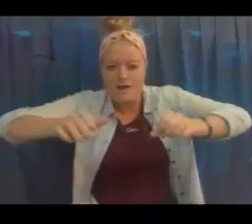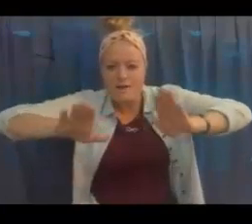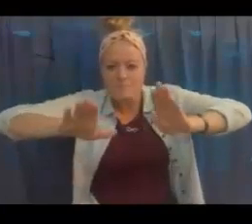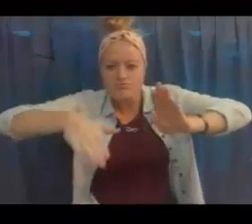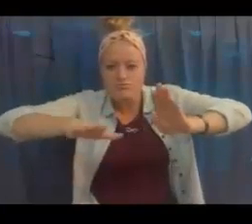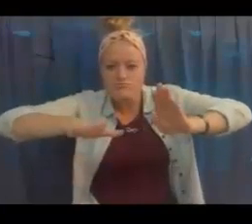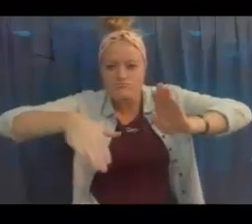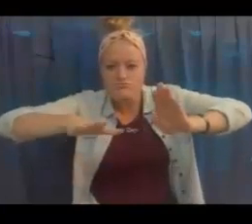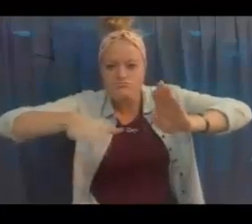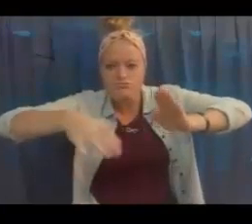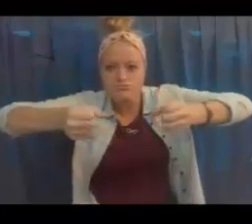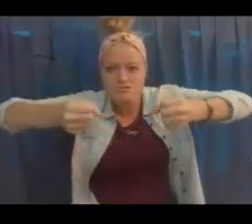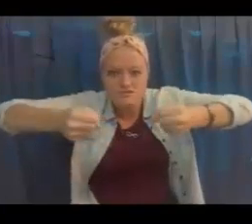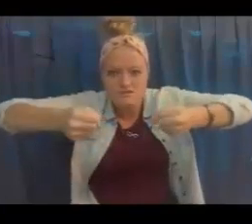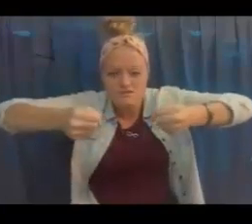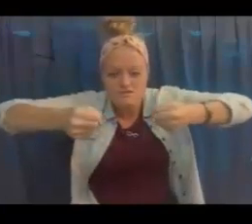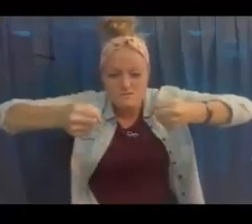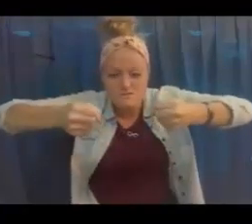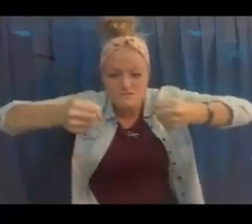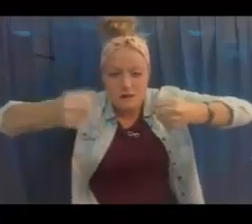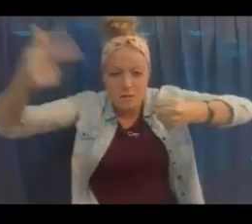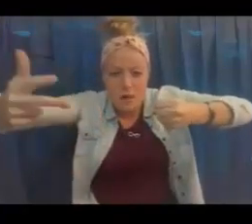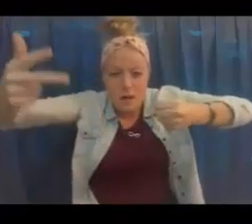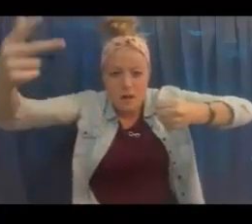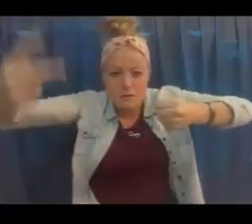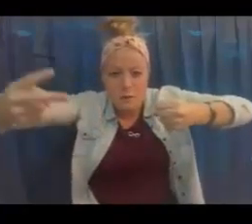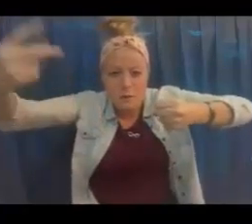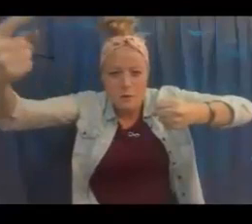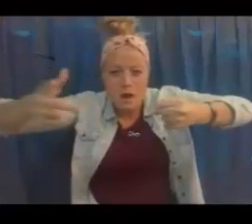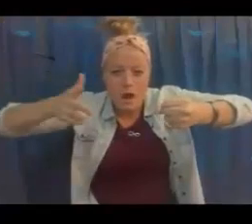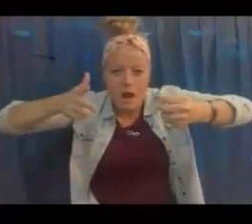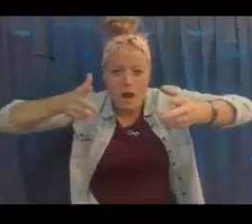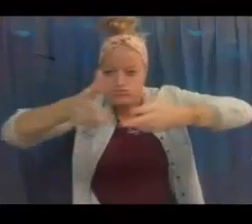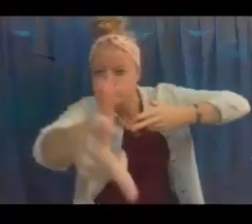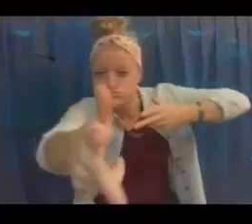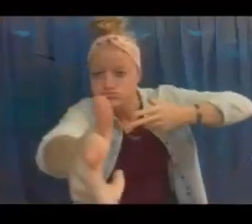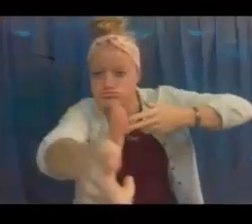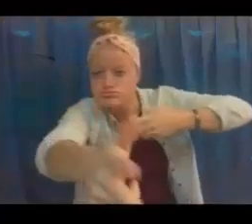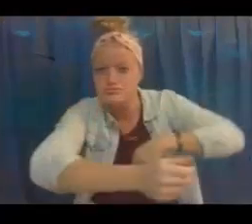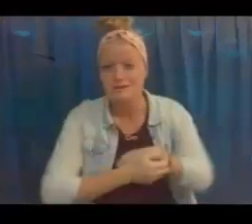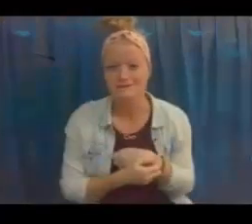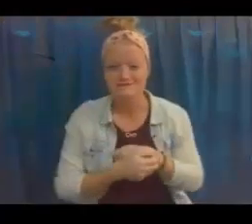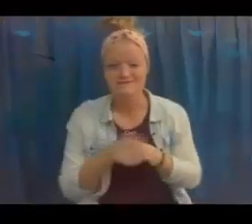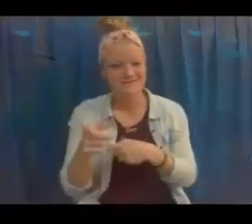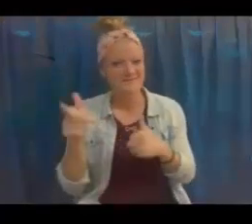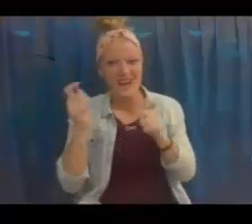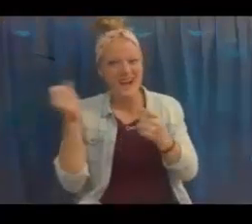Ooh, I'm ready. Vroom, vroom. Three, two, one, go!